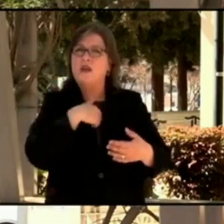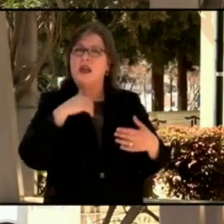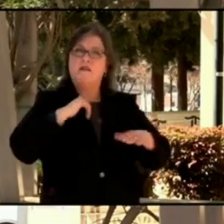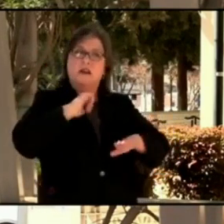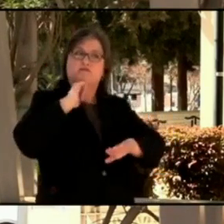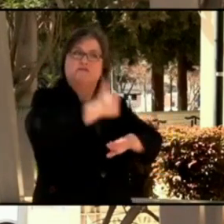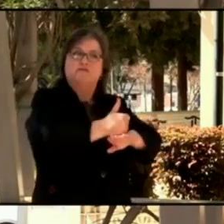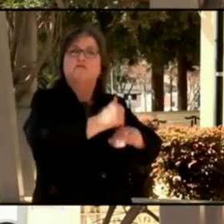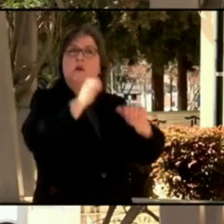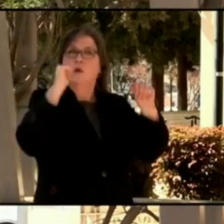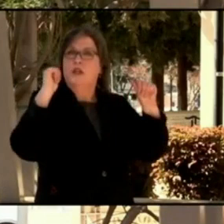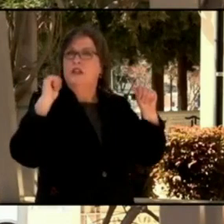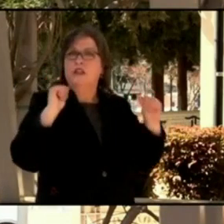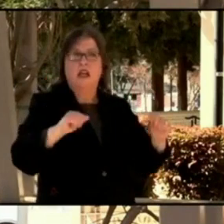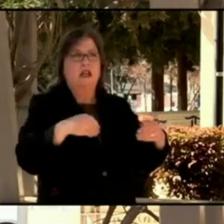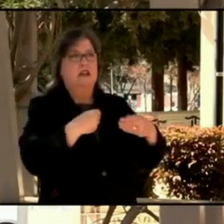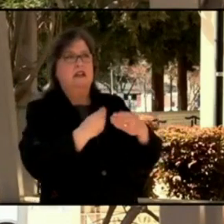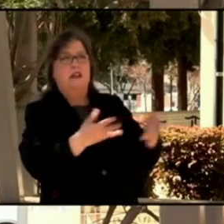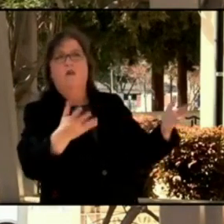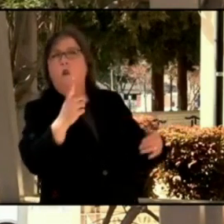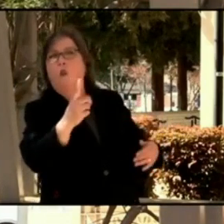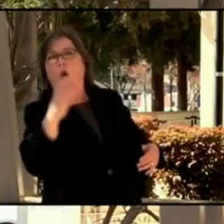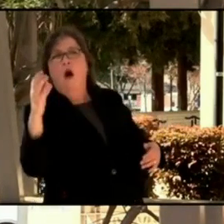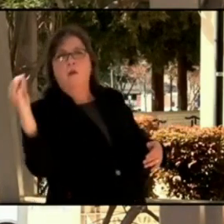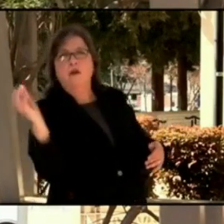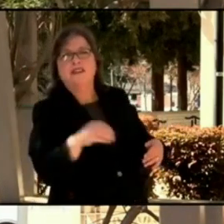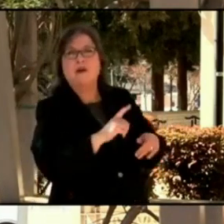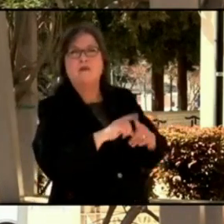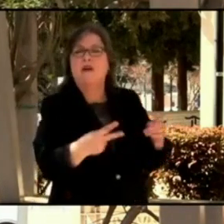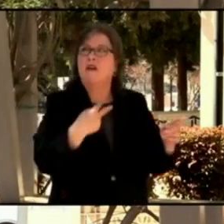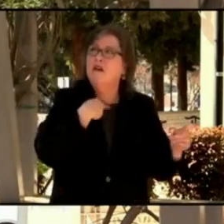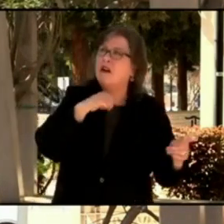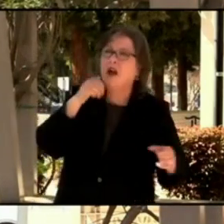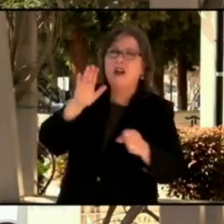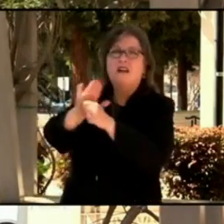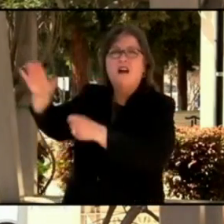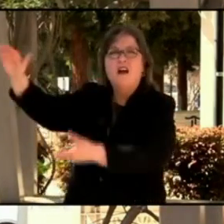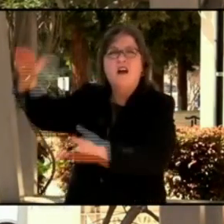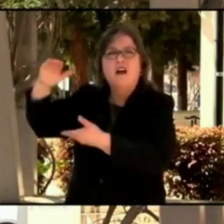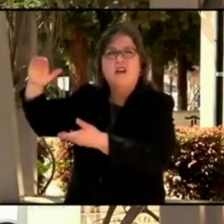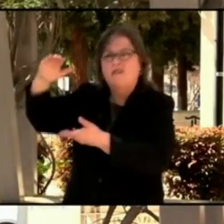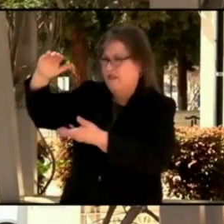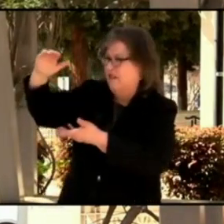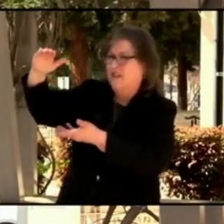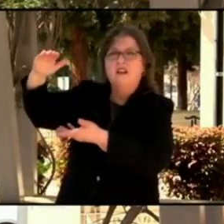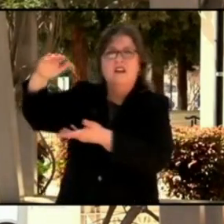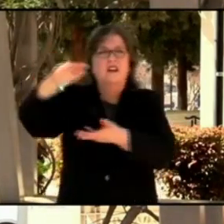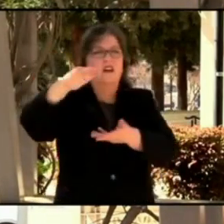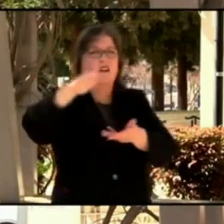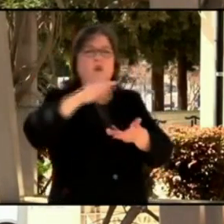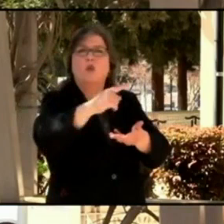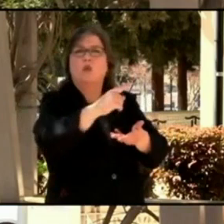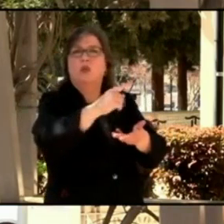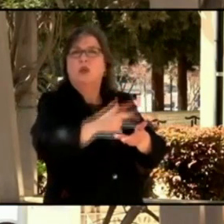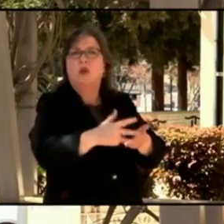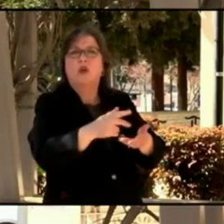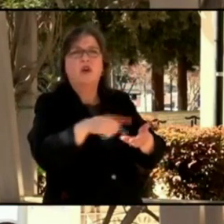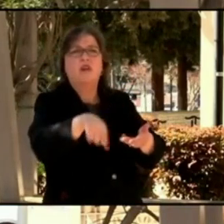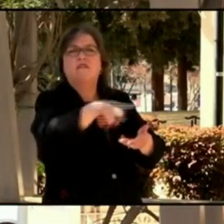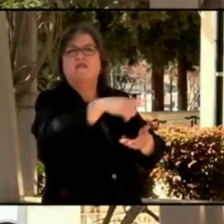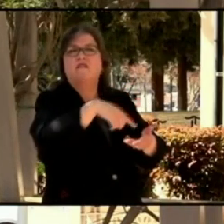the vaccine, we are getting it out, at least the data looking at our county system, we are utilizing our